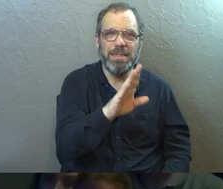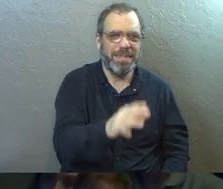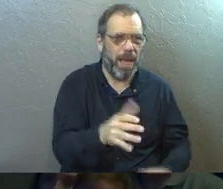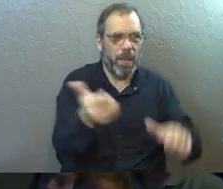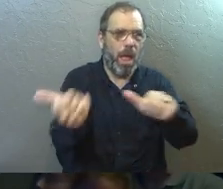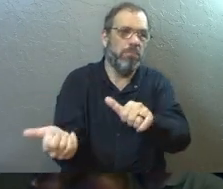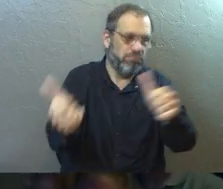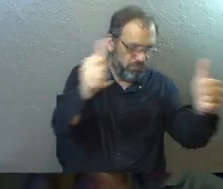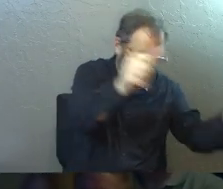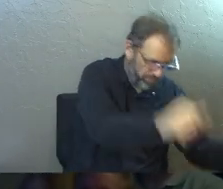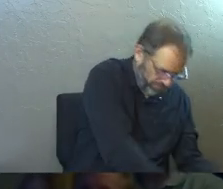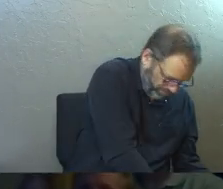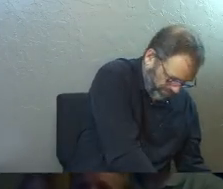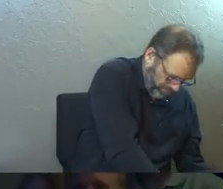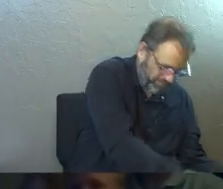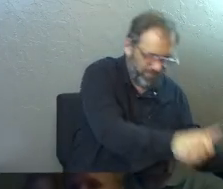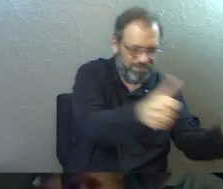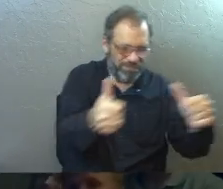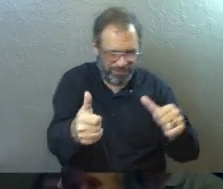dunked me fully.